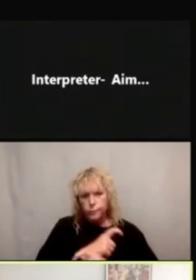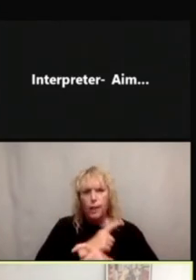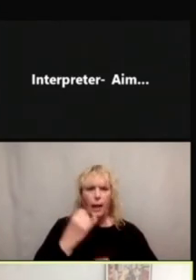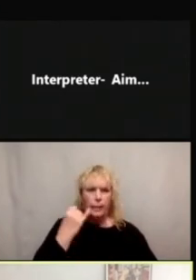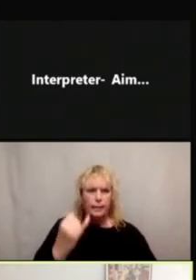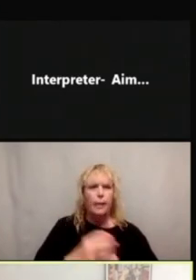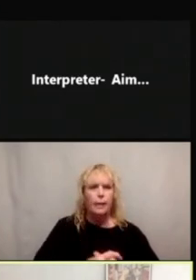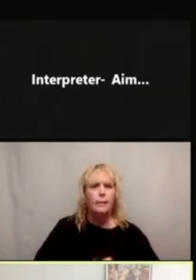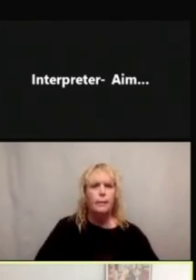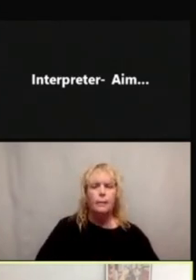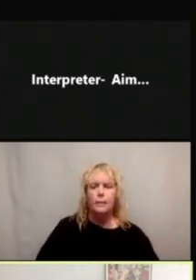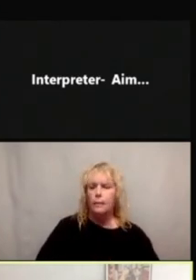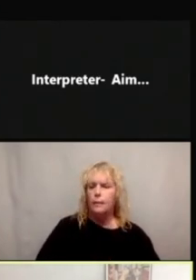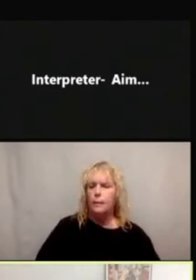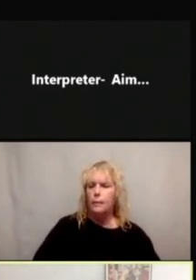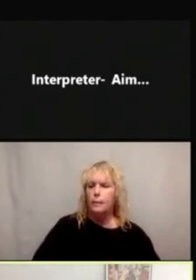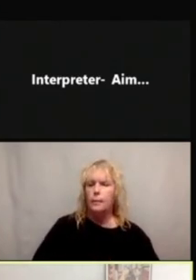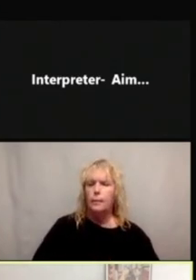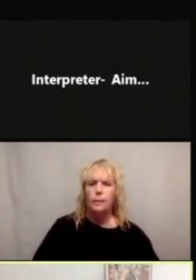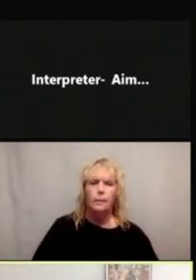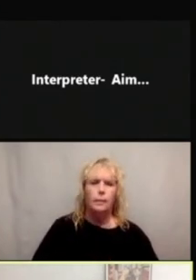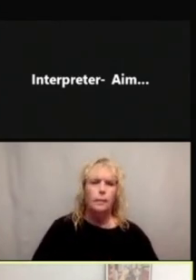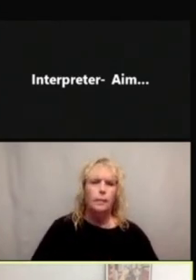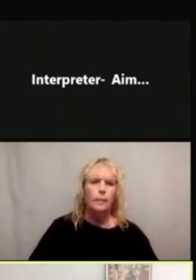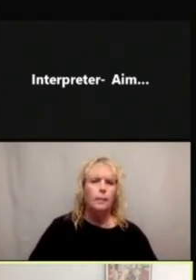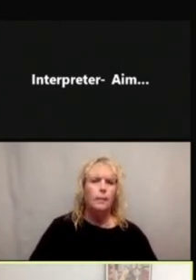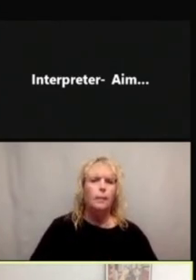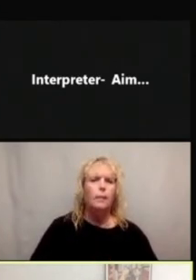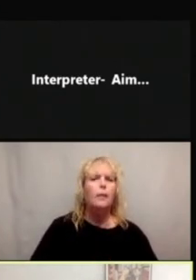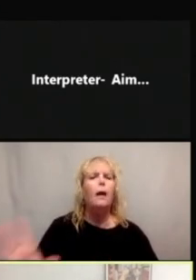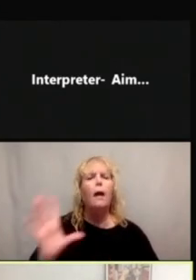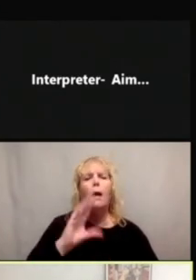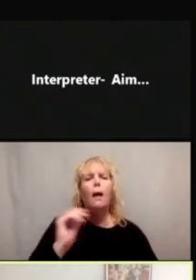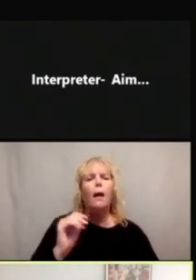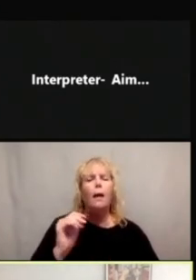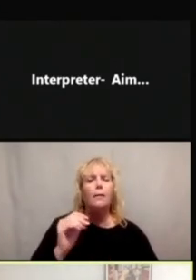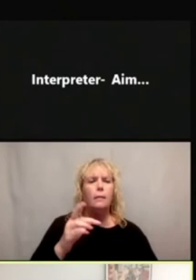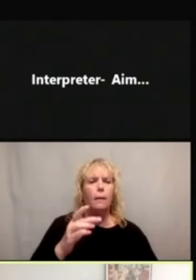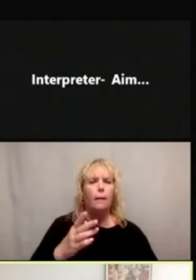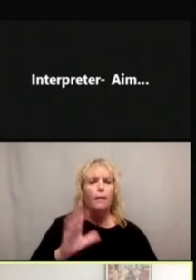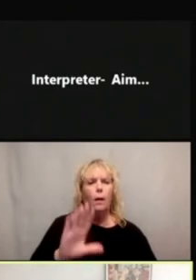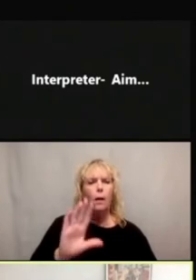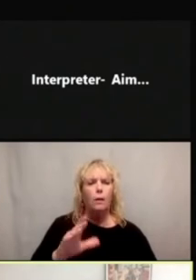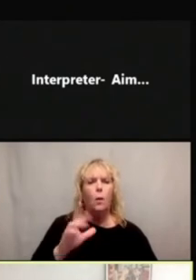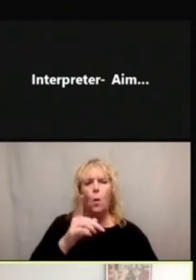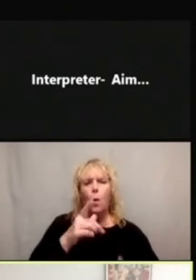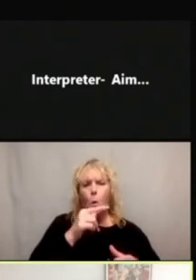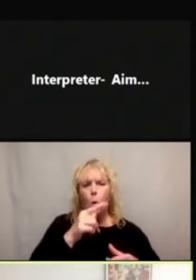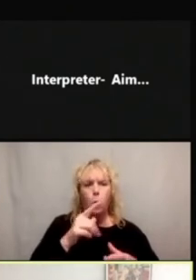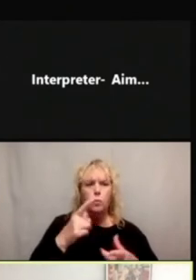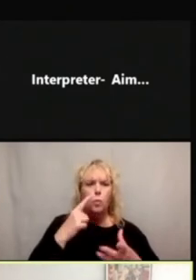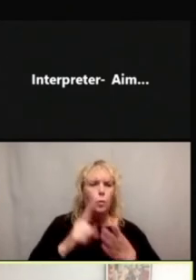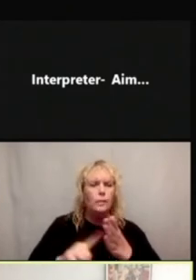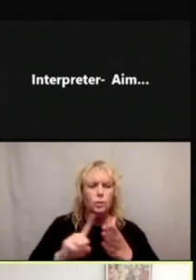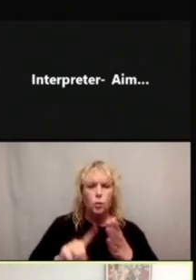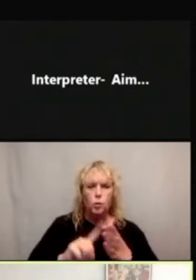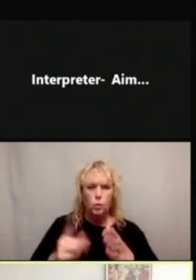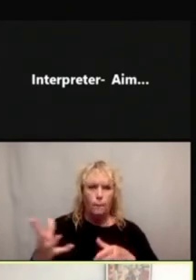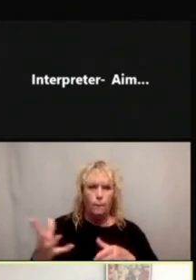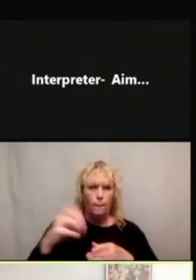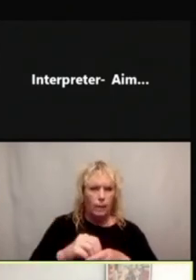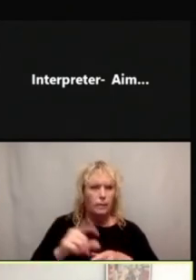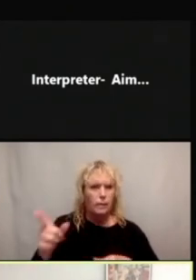And here's a quote from one of our research participants about the new symptom reporting process with the